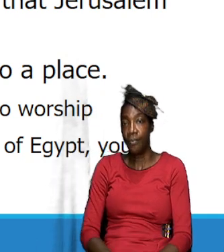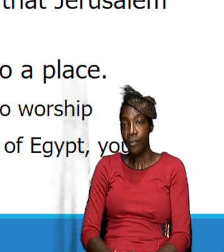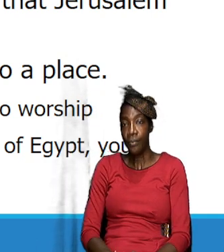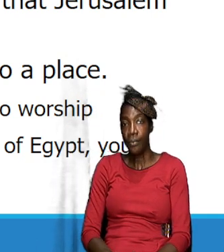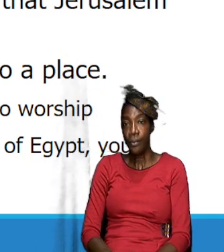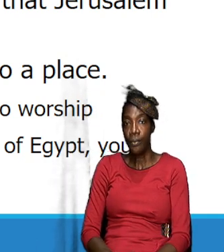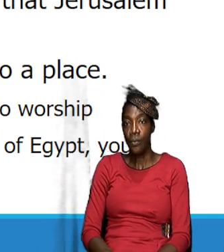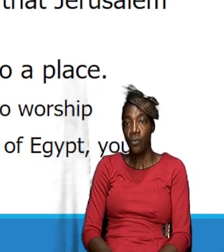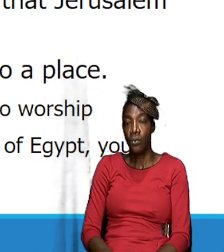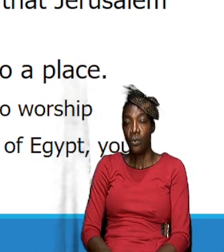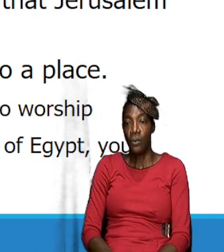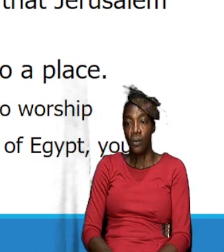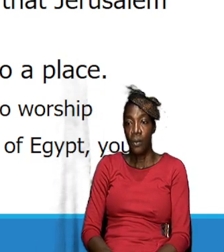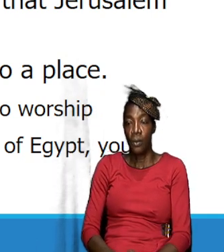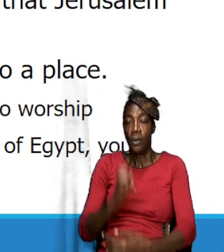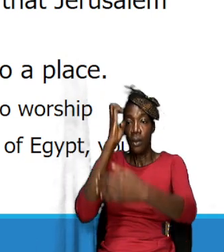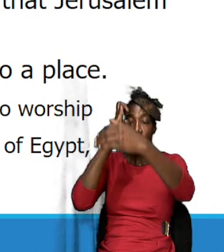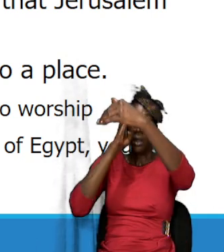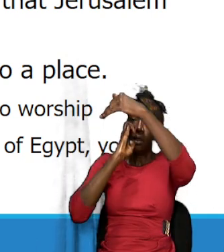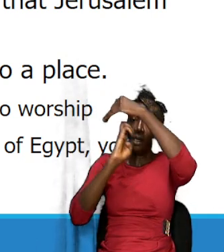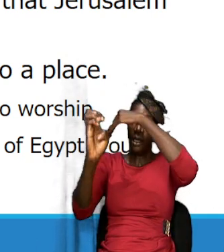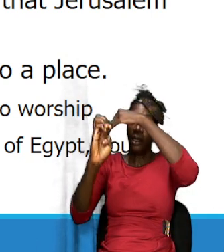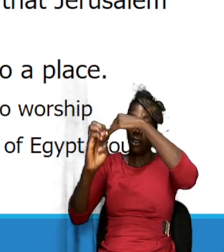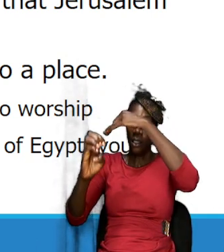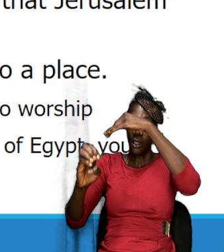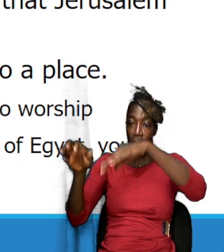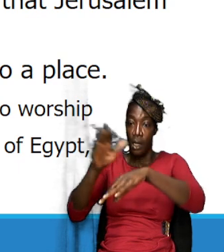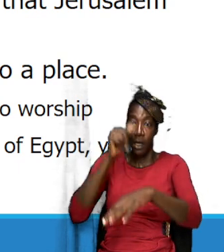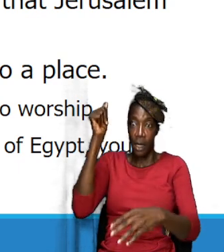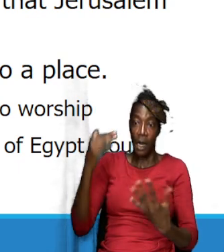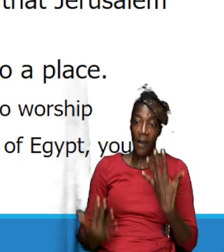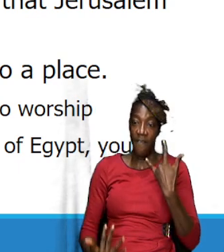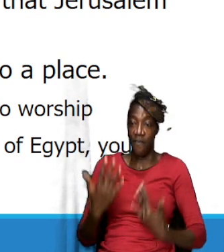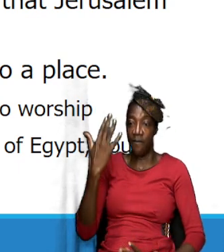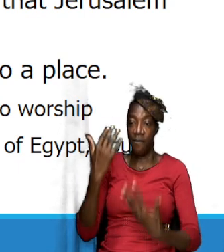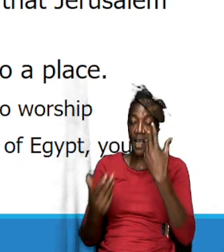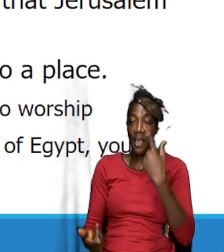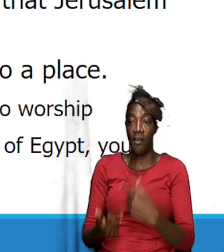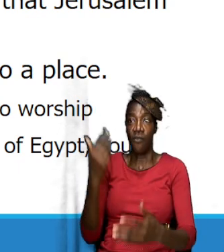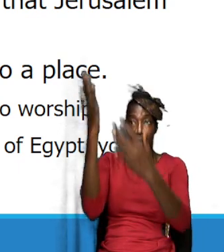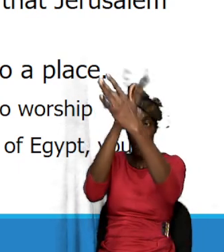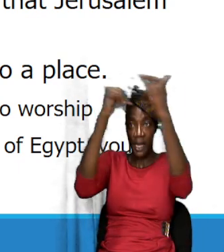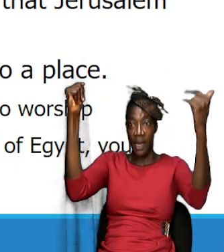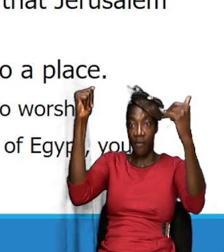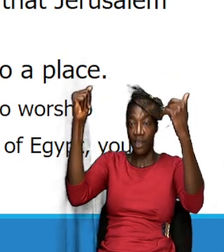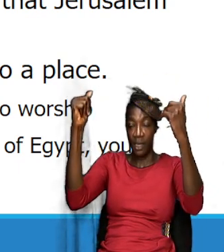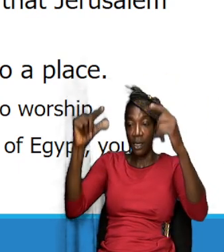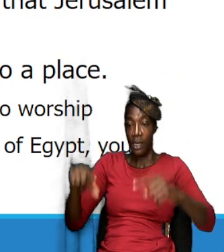Elijah Elijah actually called fire down from heaven and there was a great